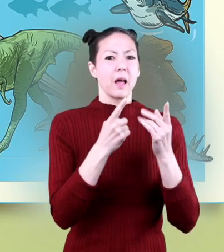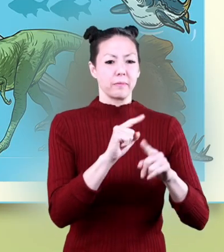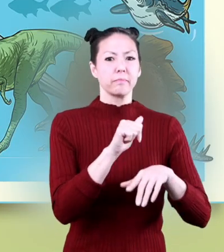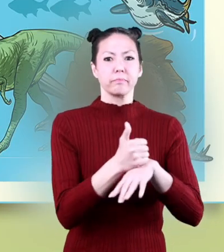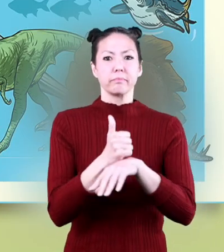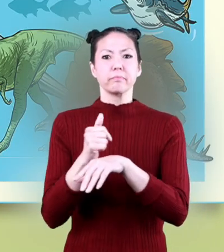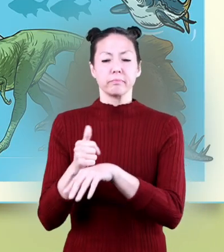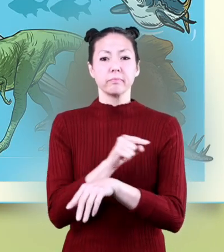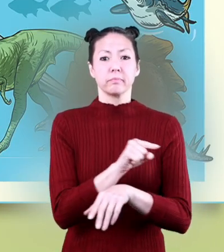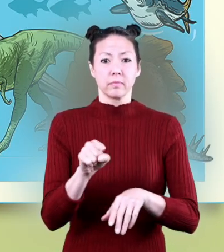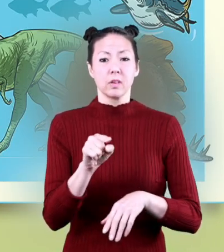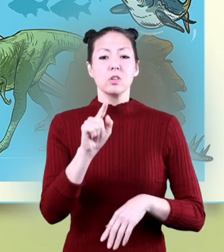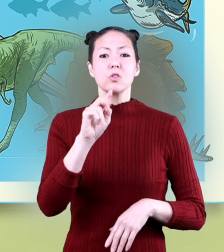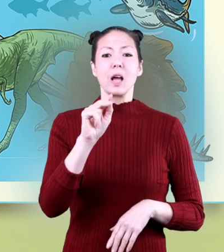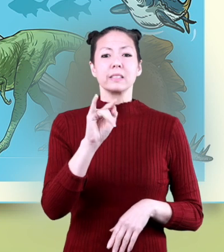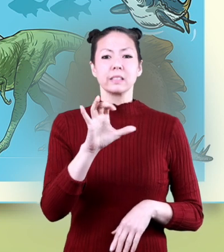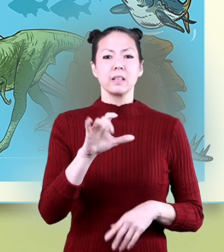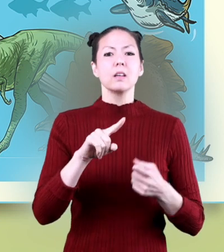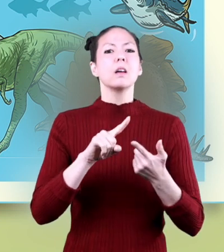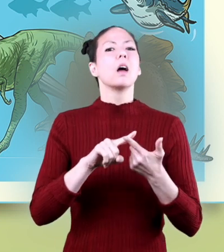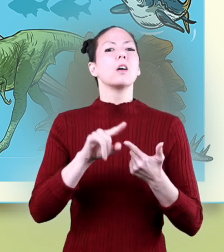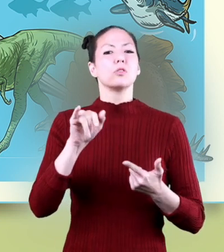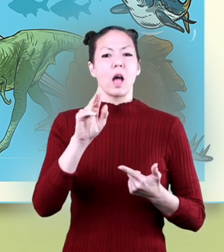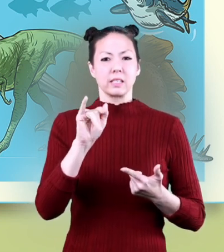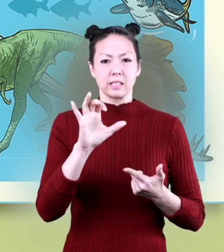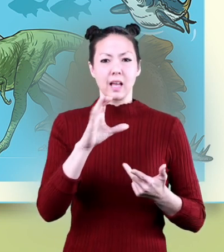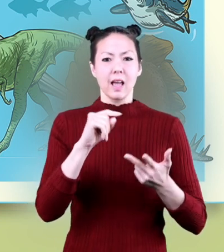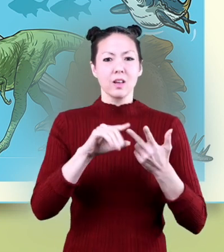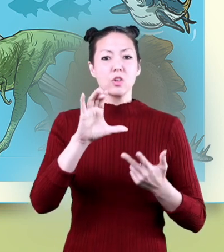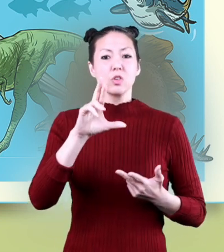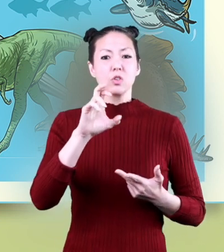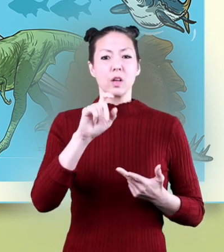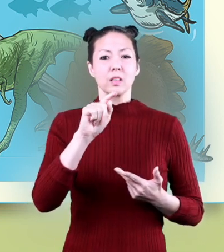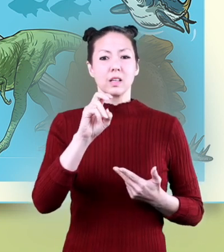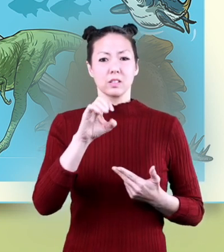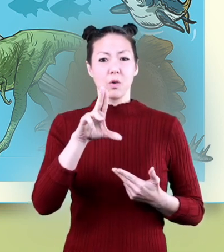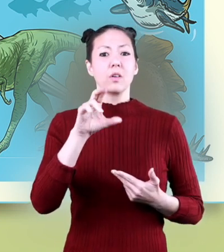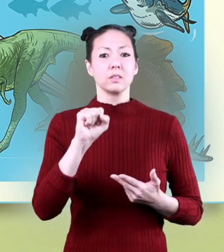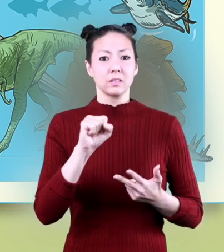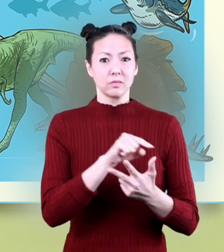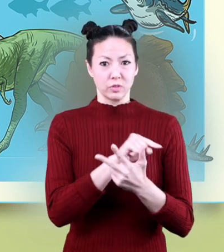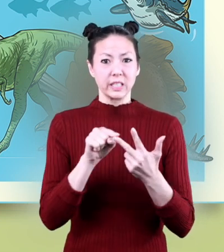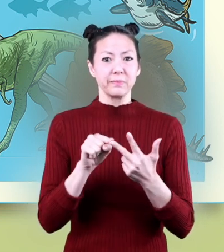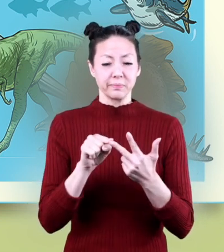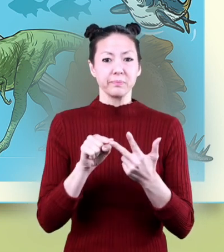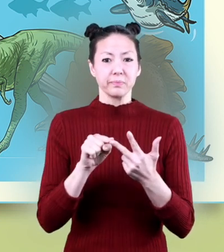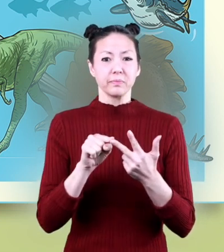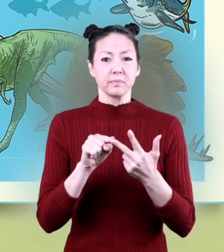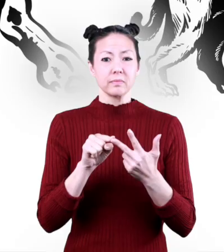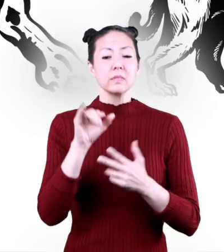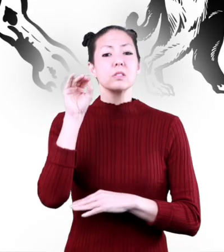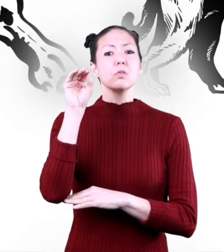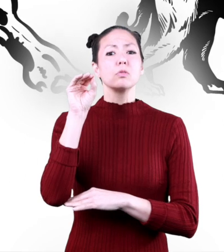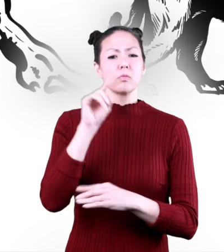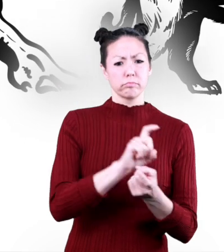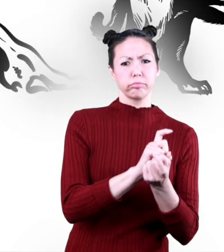periods triassic jurassic and cretaceous